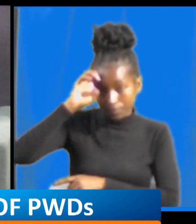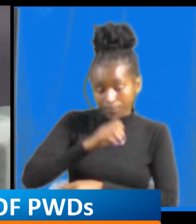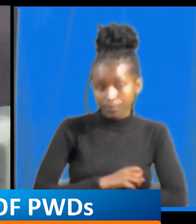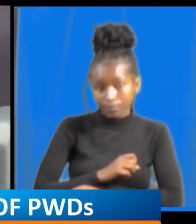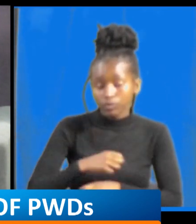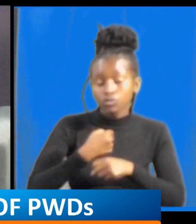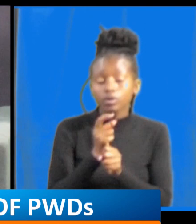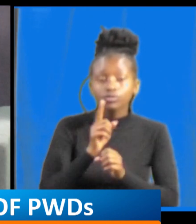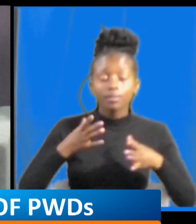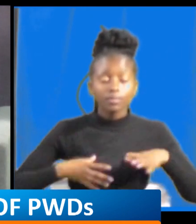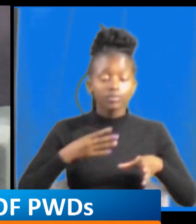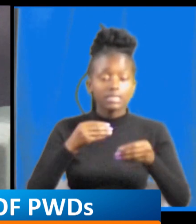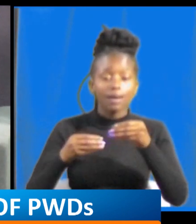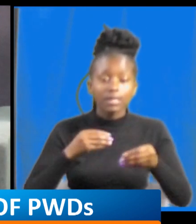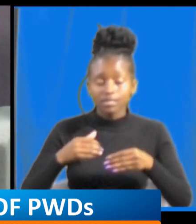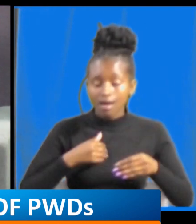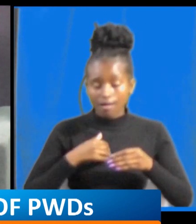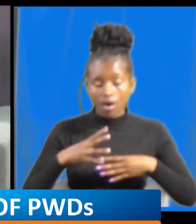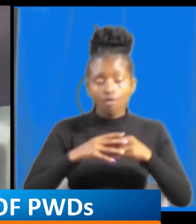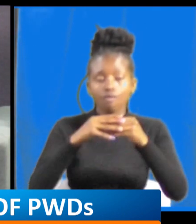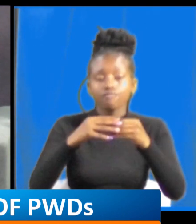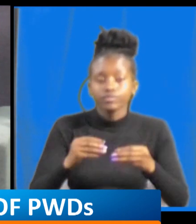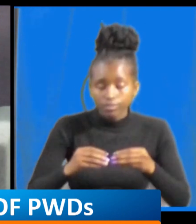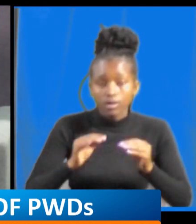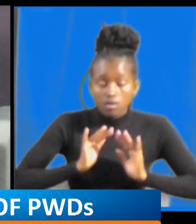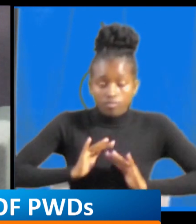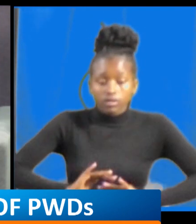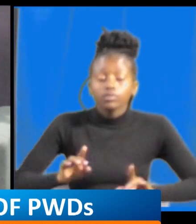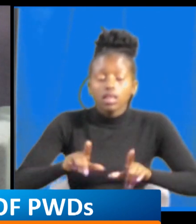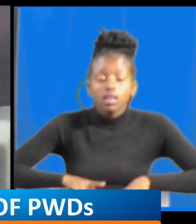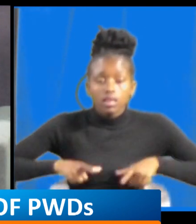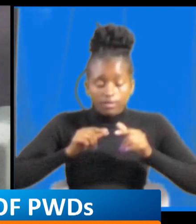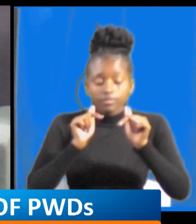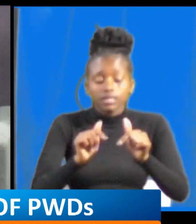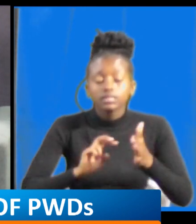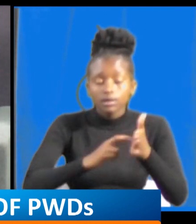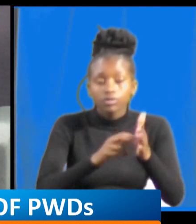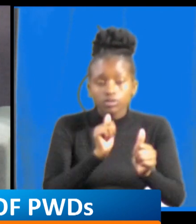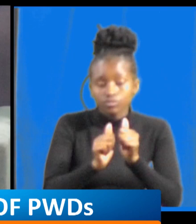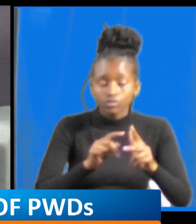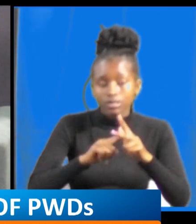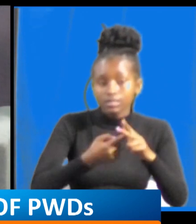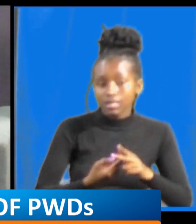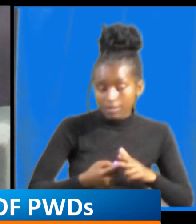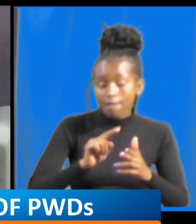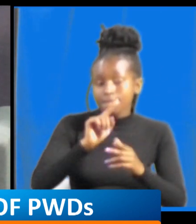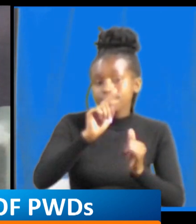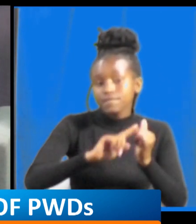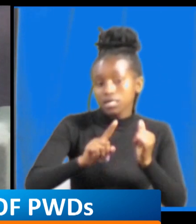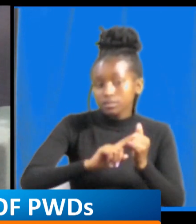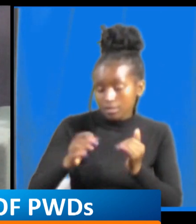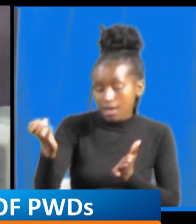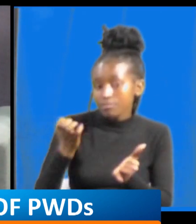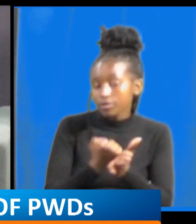people with disability live a comfortable life so it's a project we first started with employment we went to